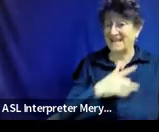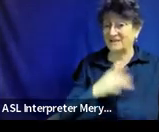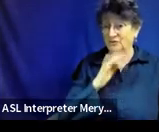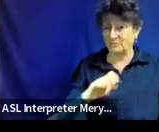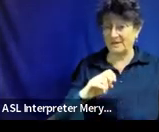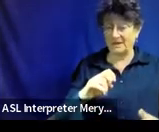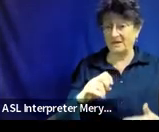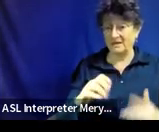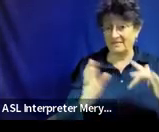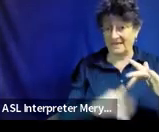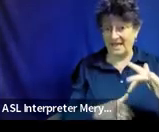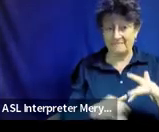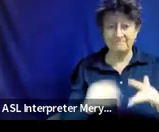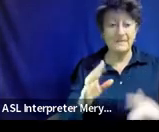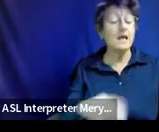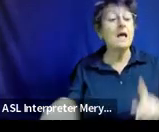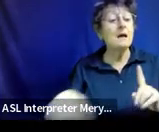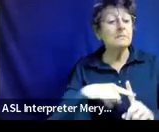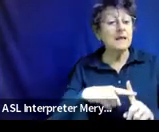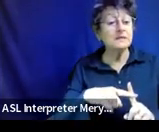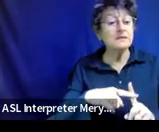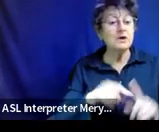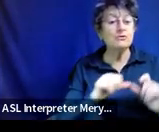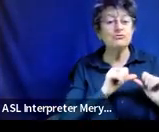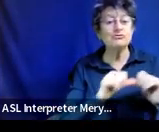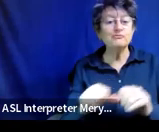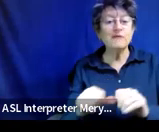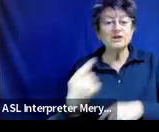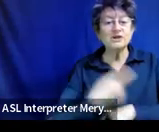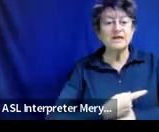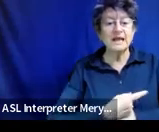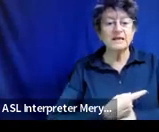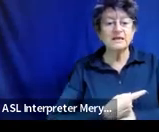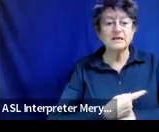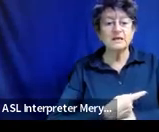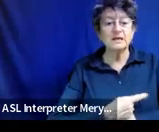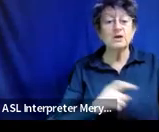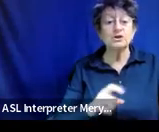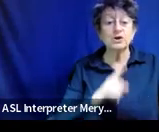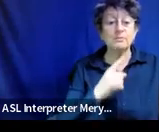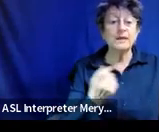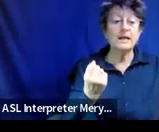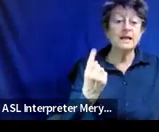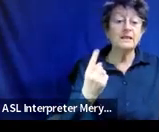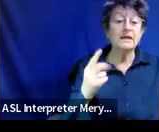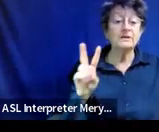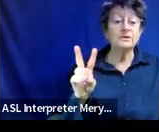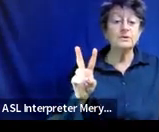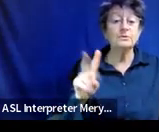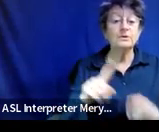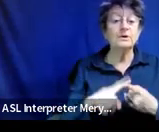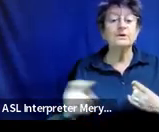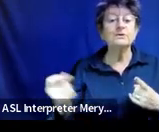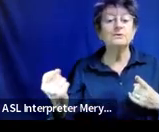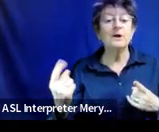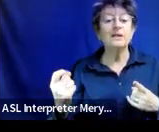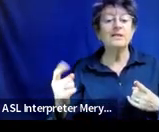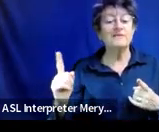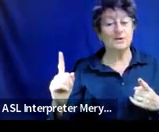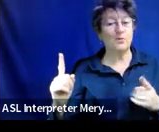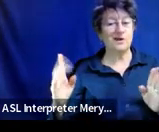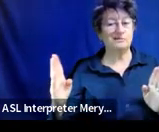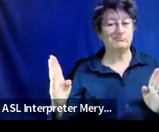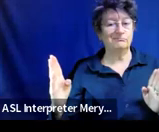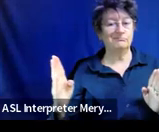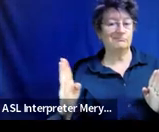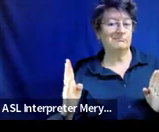also, there's a duration date. It should have been 11-2 to 11-1. So that one's always,